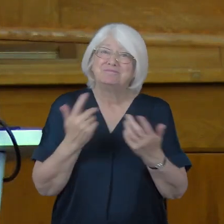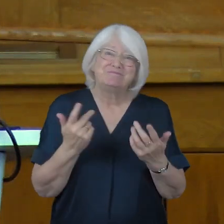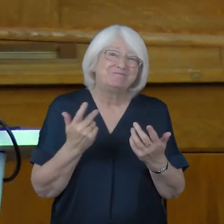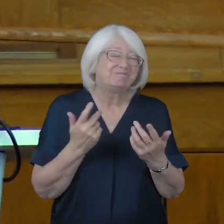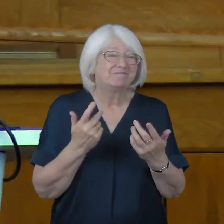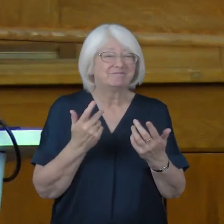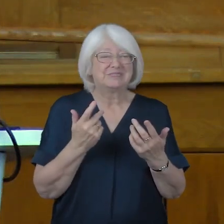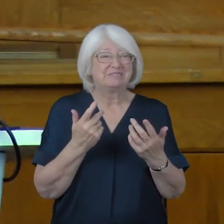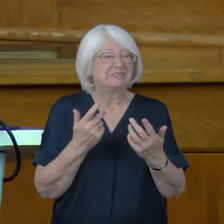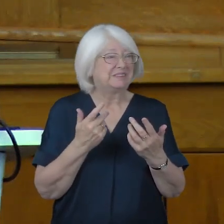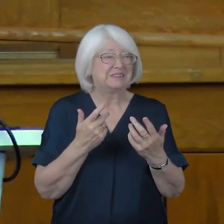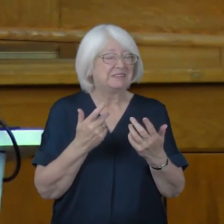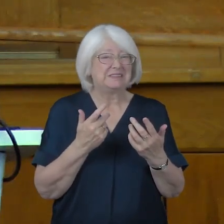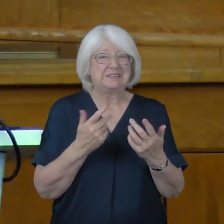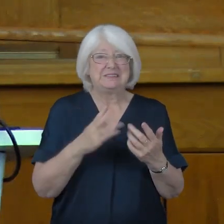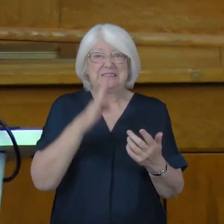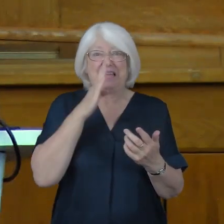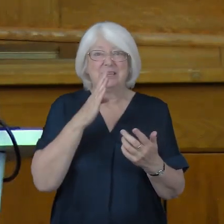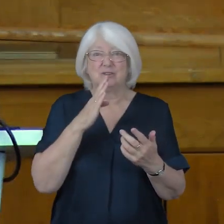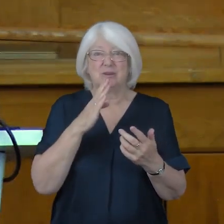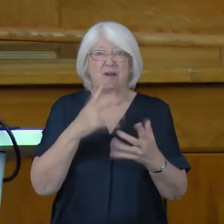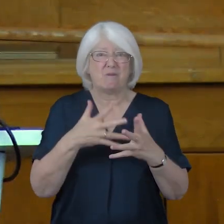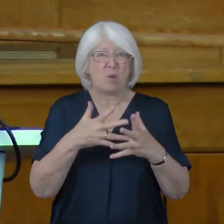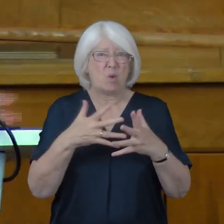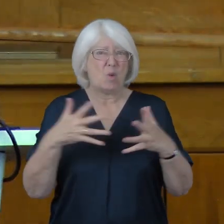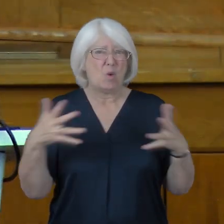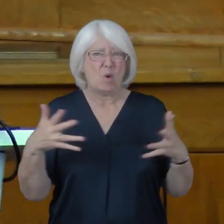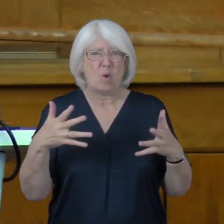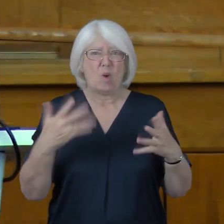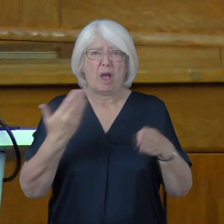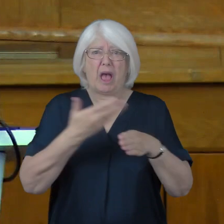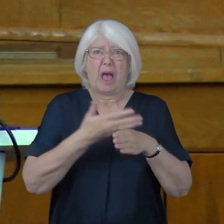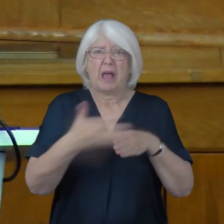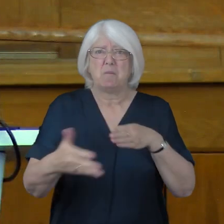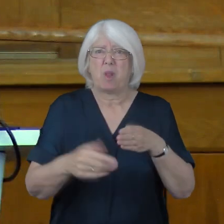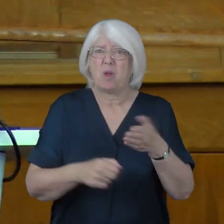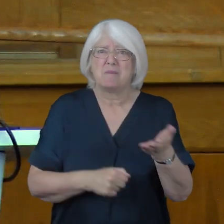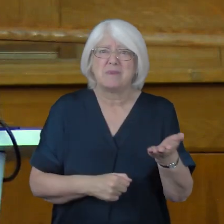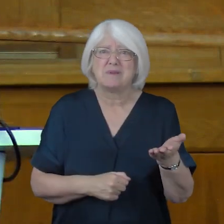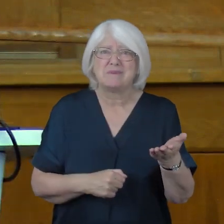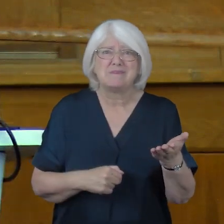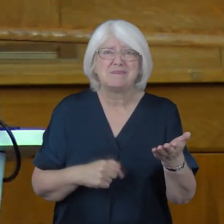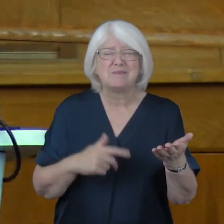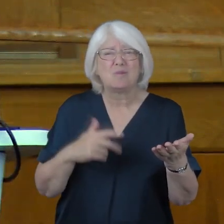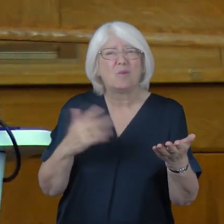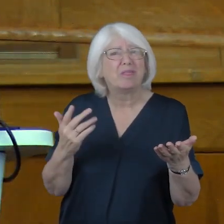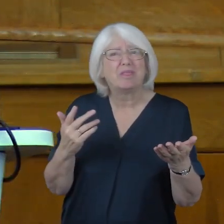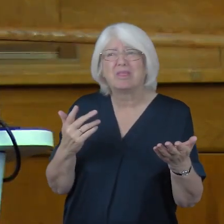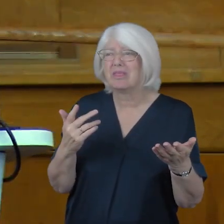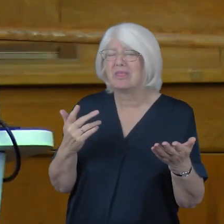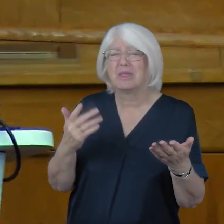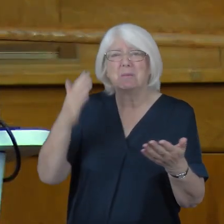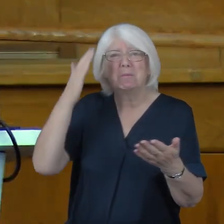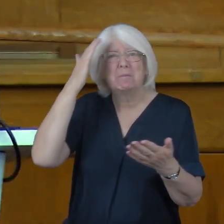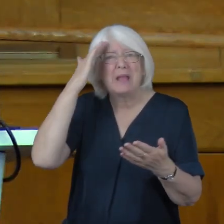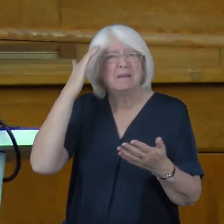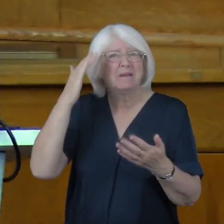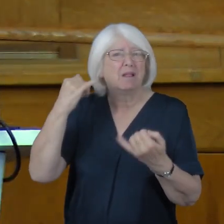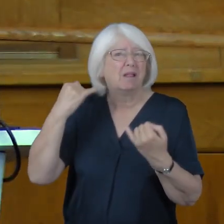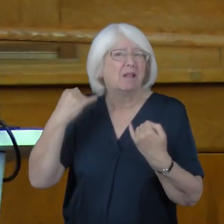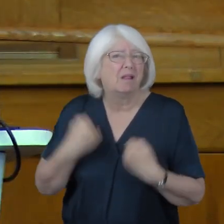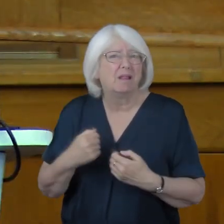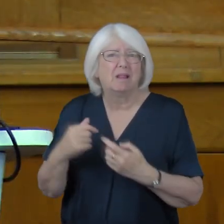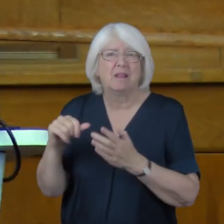mass unemployment, with all the mental ill health, with all the peril to